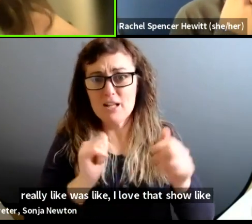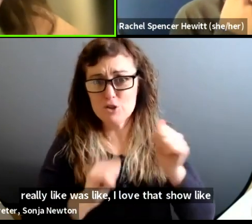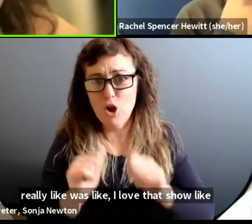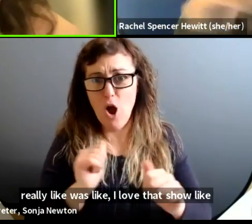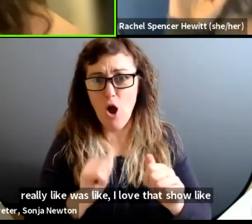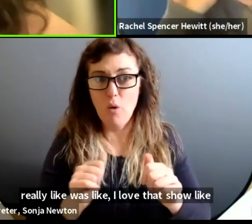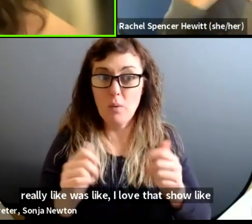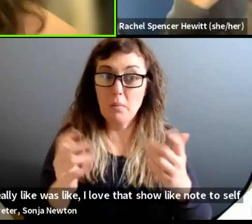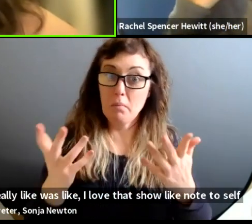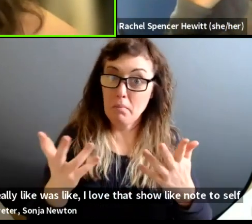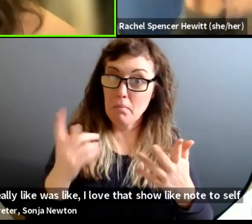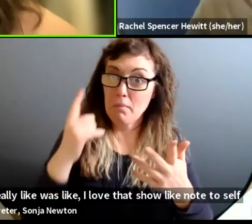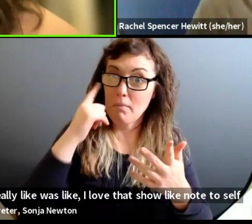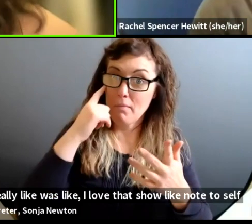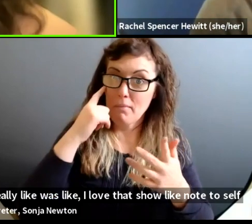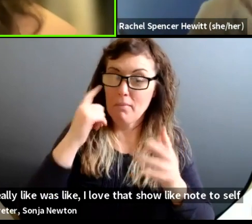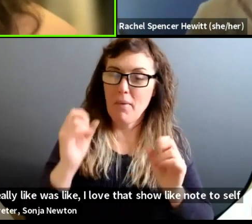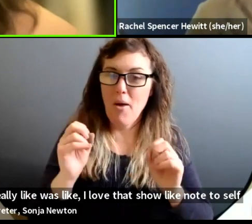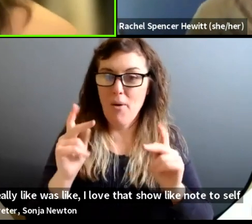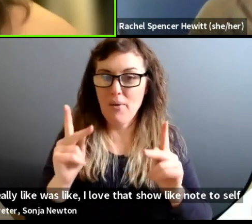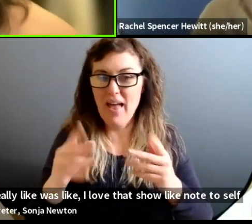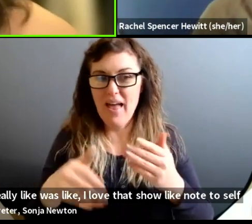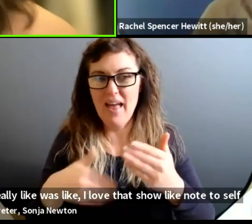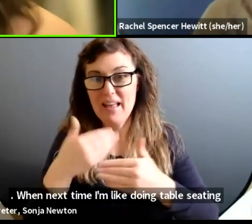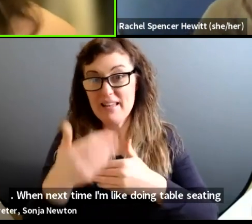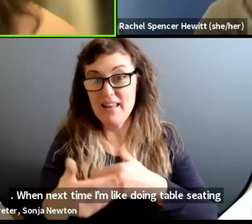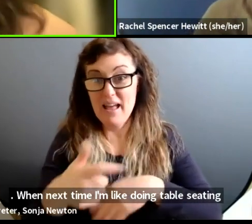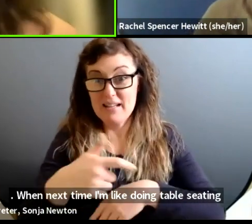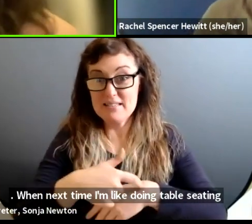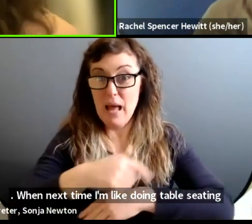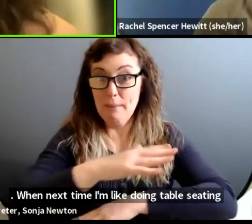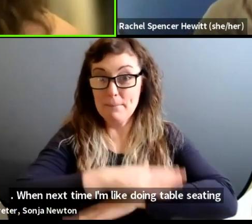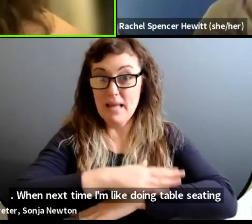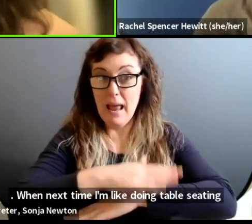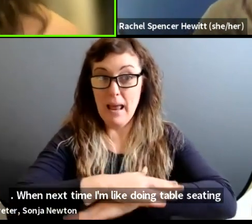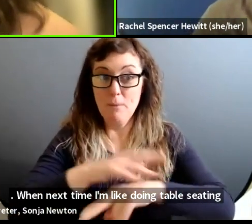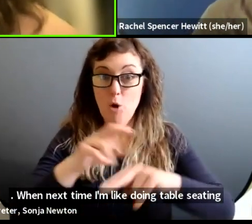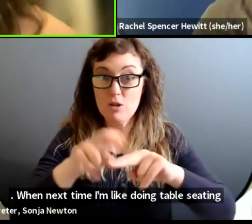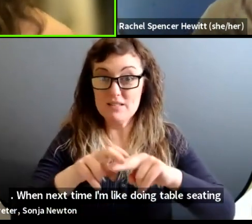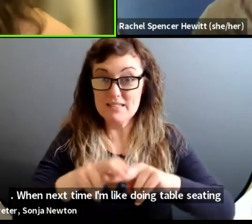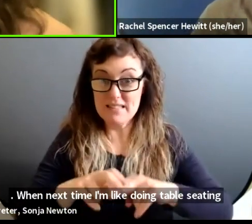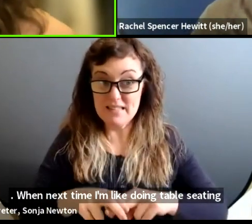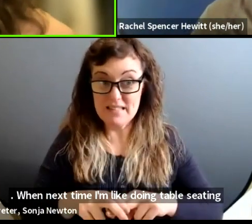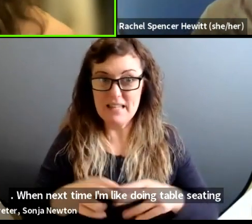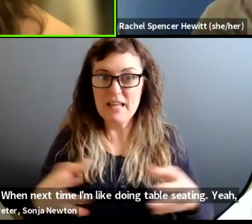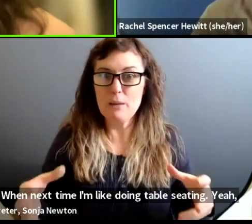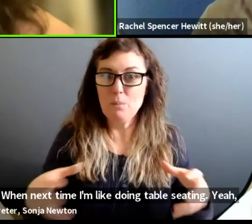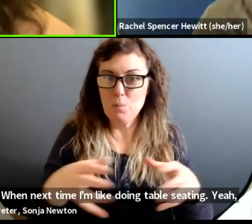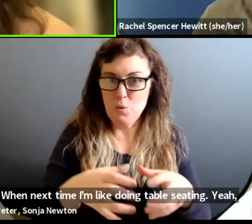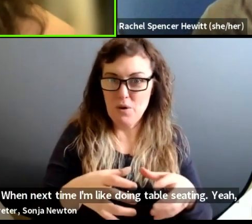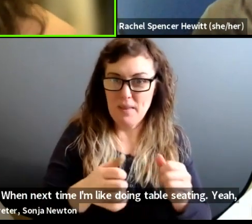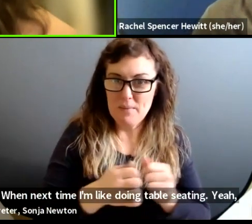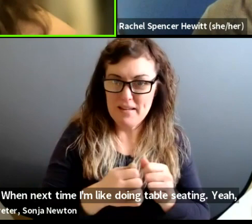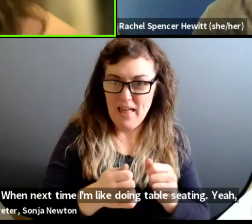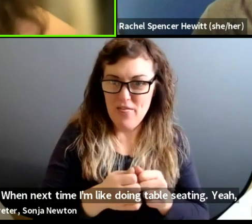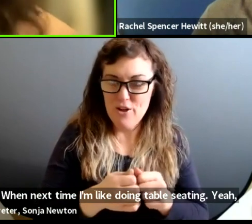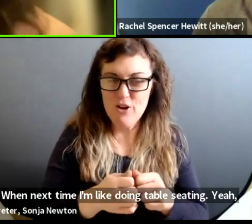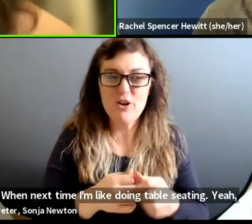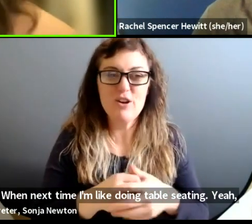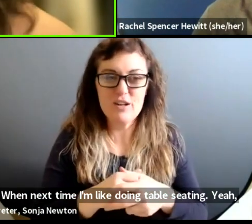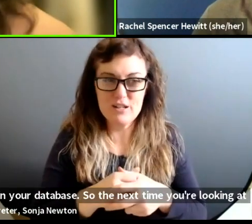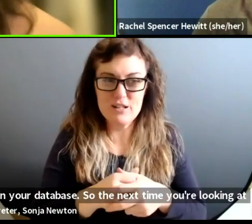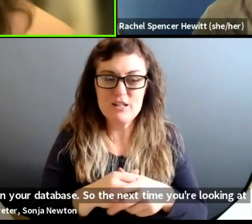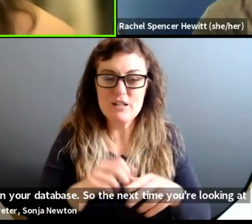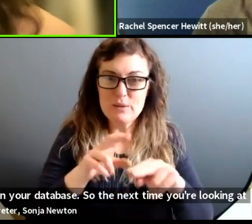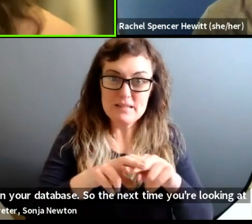the next time I'm like doing table seating. Yeah. That goes in your database. So the next time you're looking at a seating board